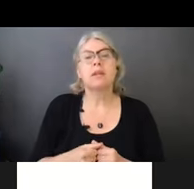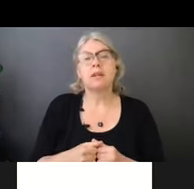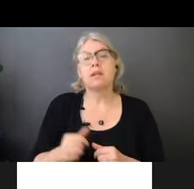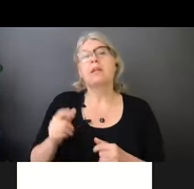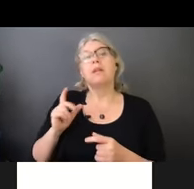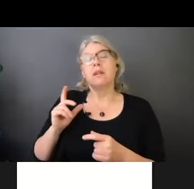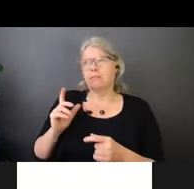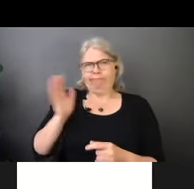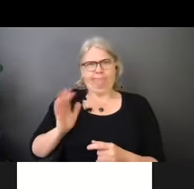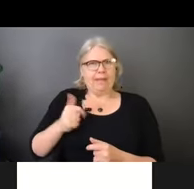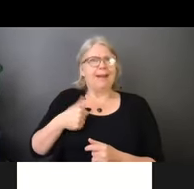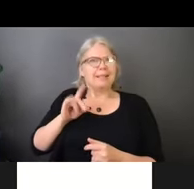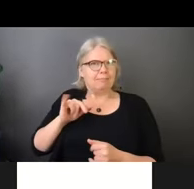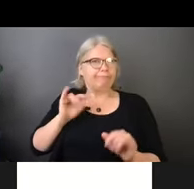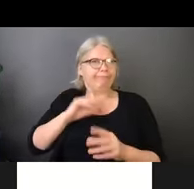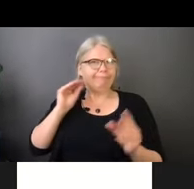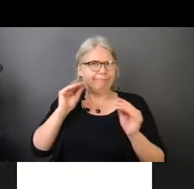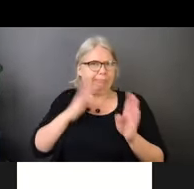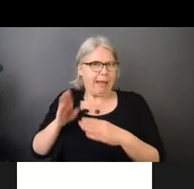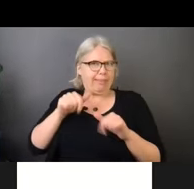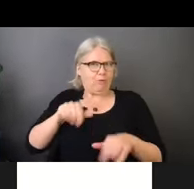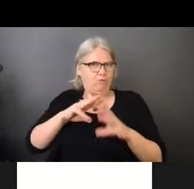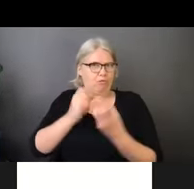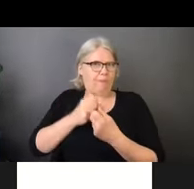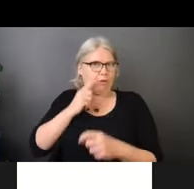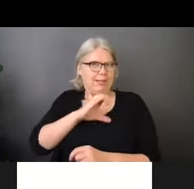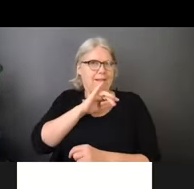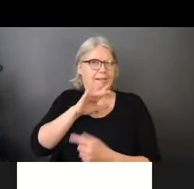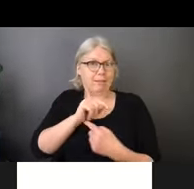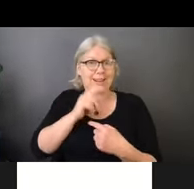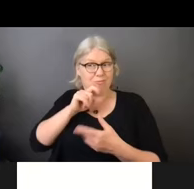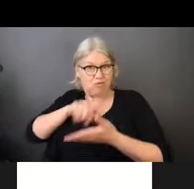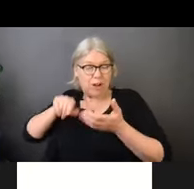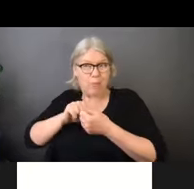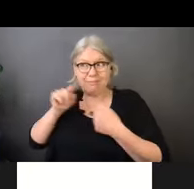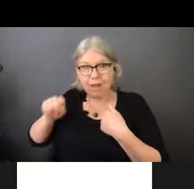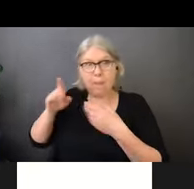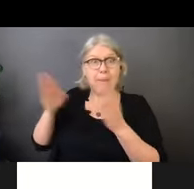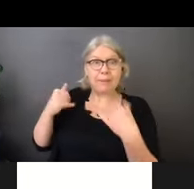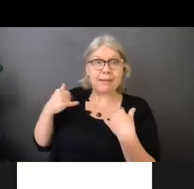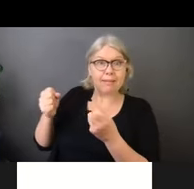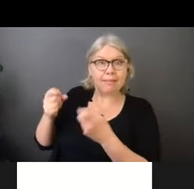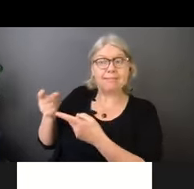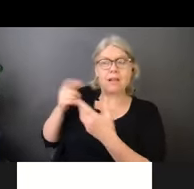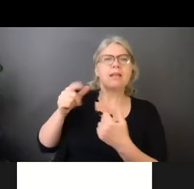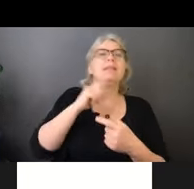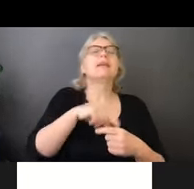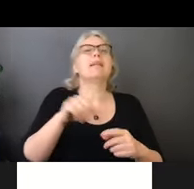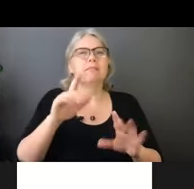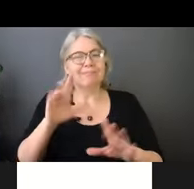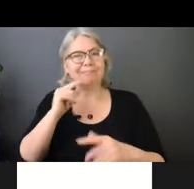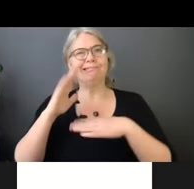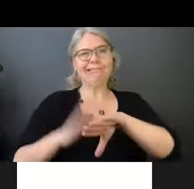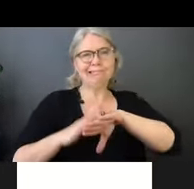SILT, recommended wearing medical grade masks. So surgical or procedural masks or medical grade